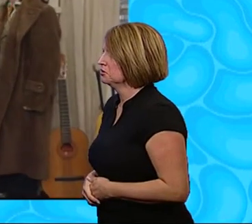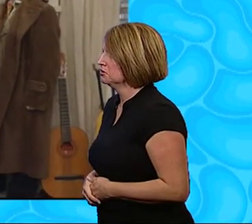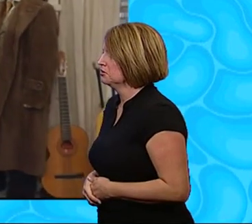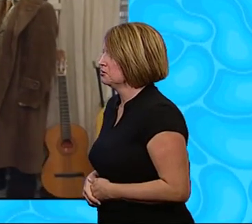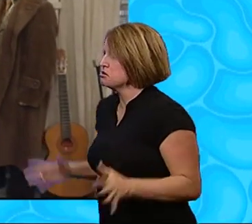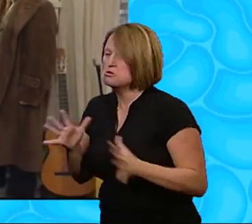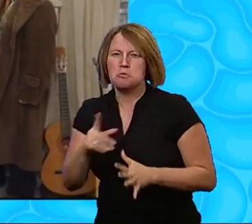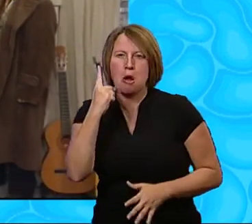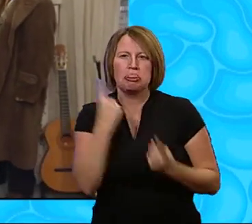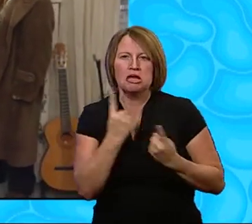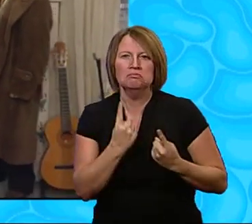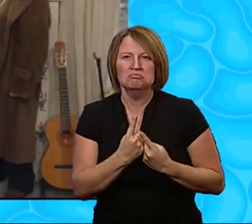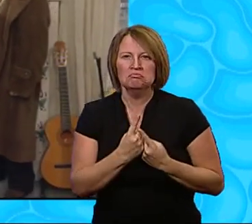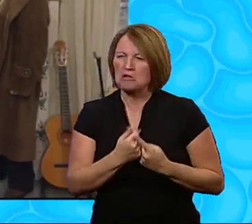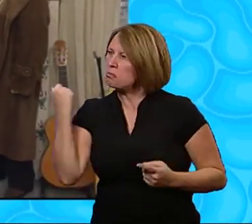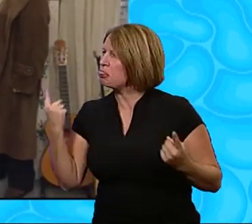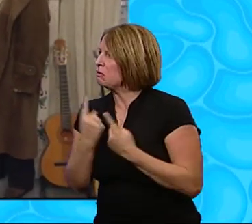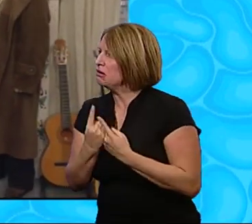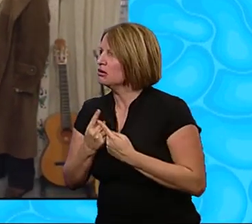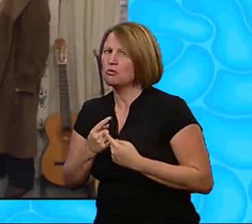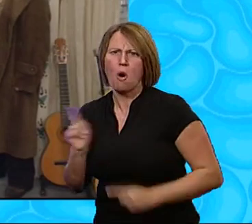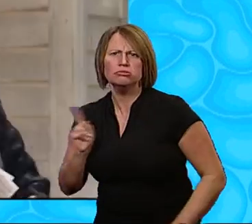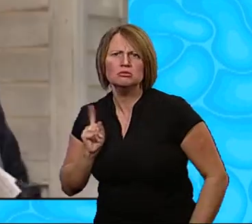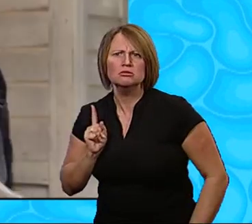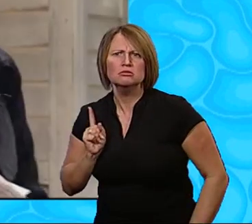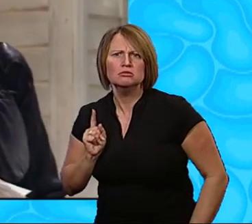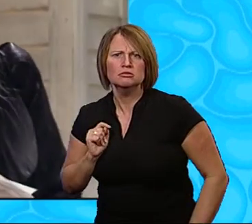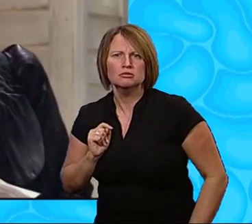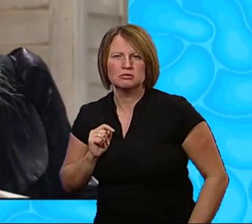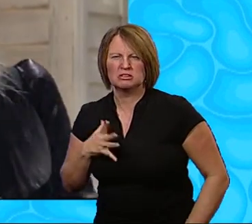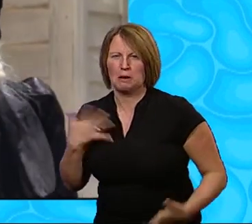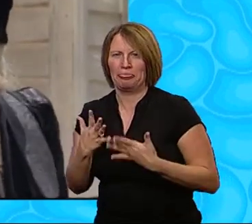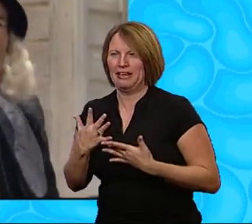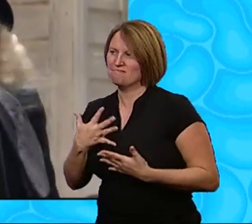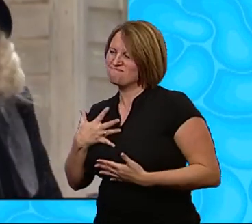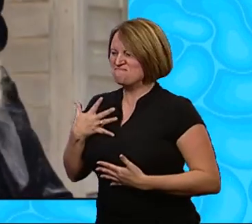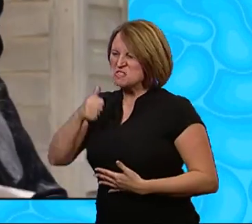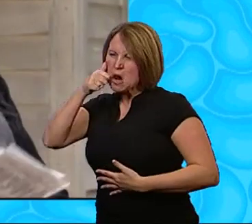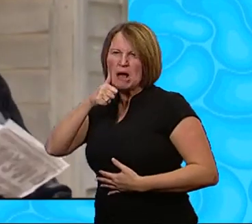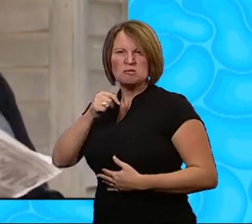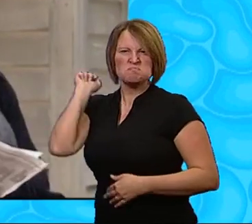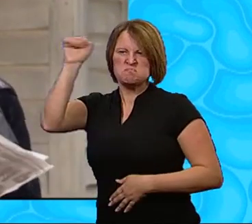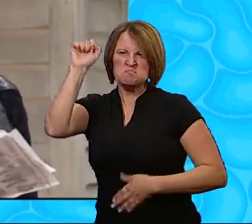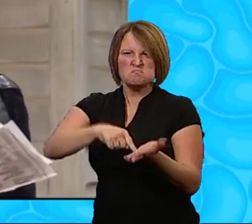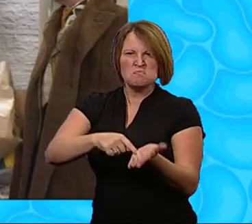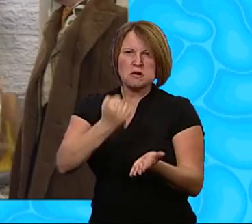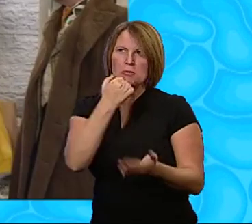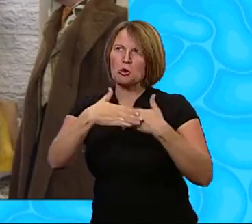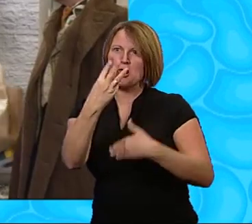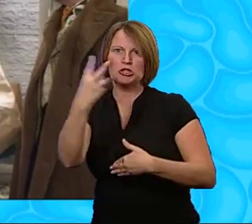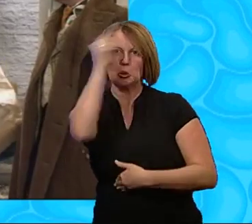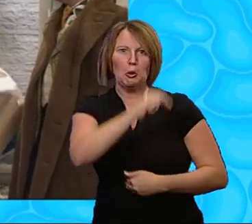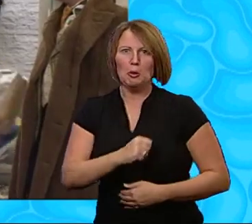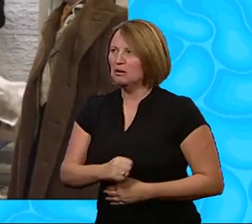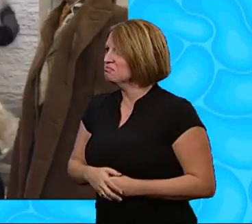At least one good thing's come out of it What? I've been just the right dastardly mood for number 32 Ha